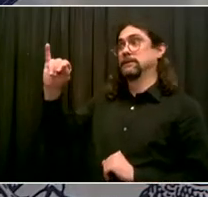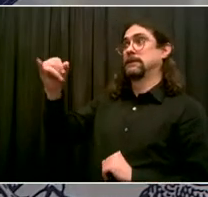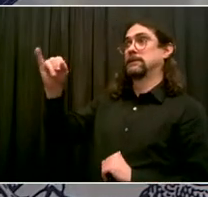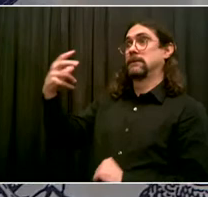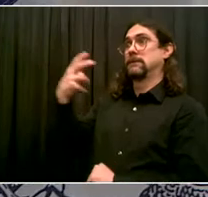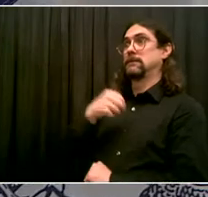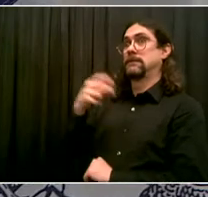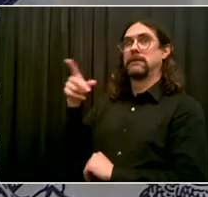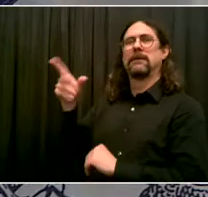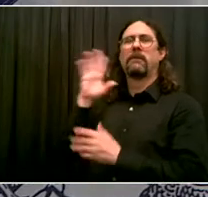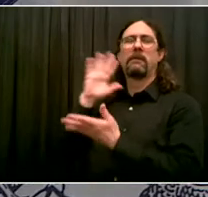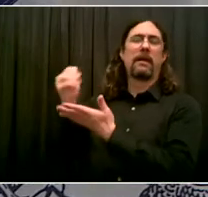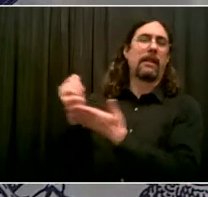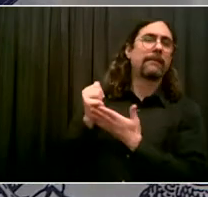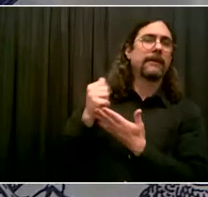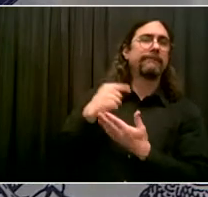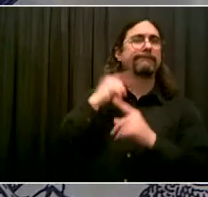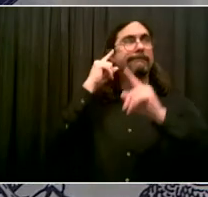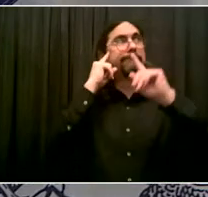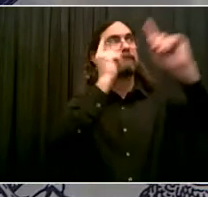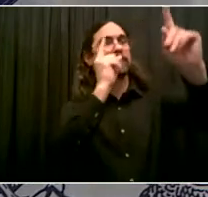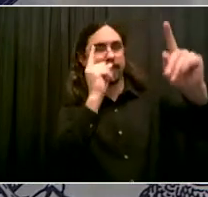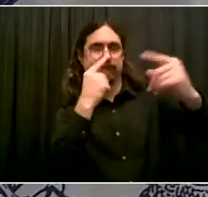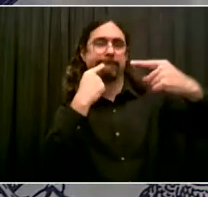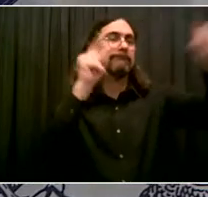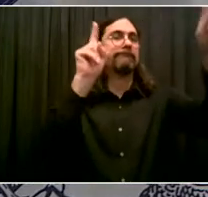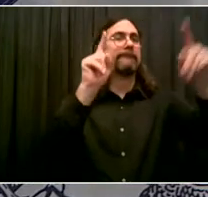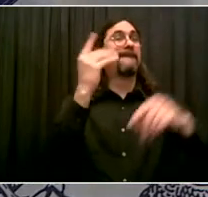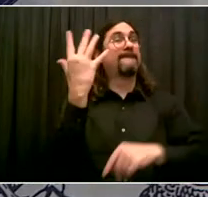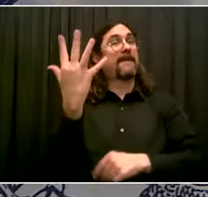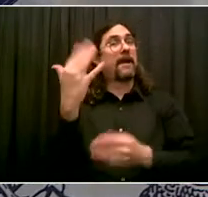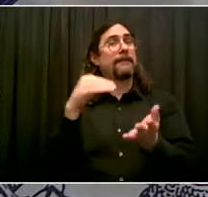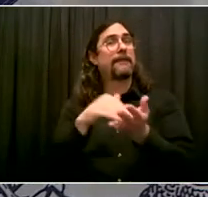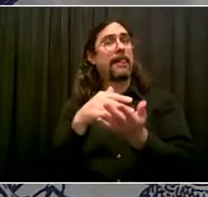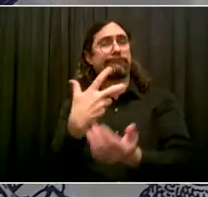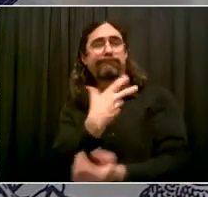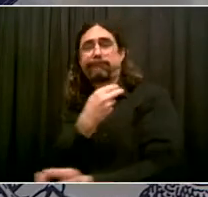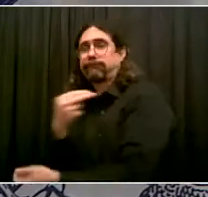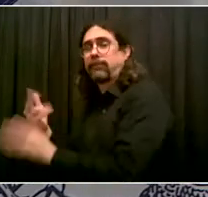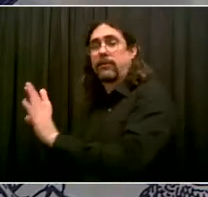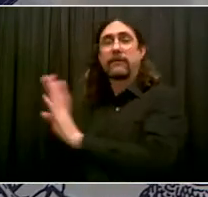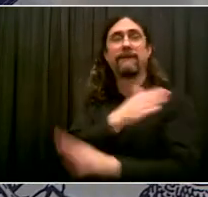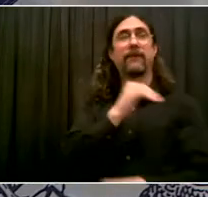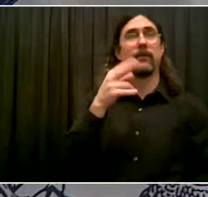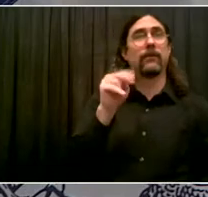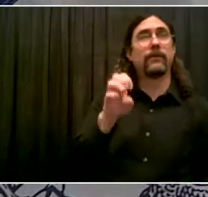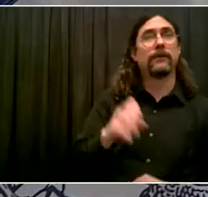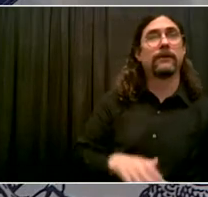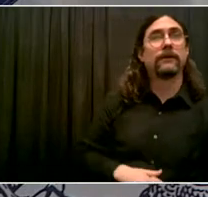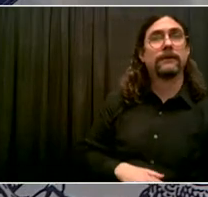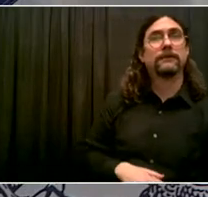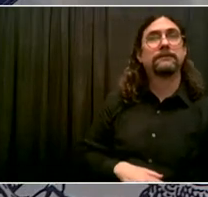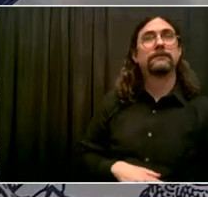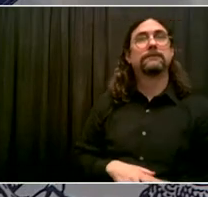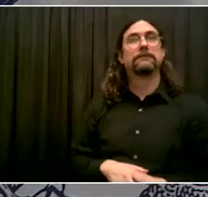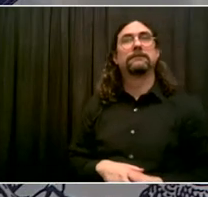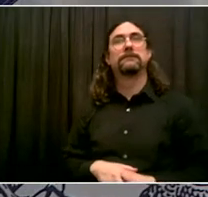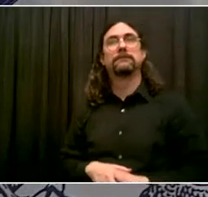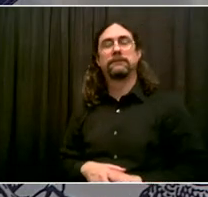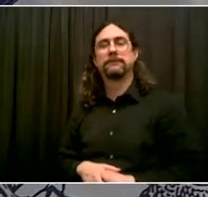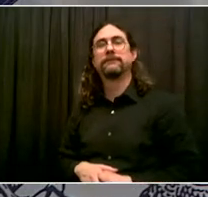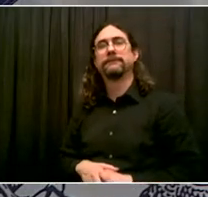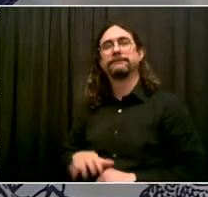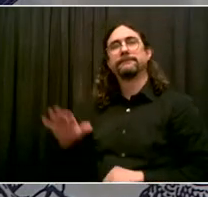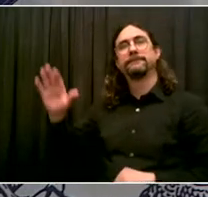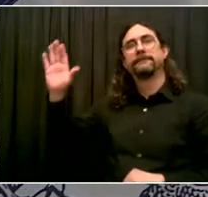We have found that there's people in the Latino community that for a certain reason, they don't want to have they